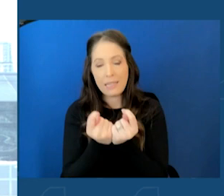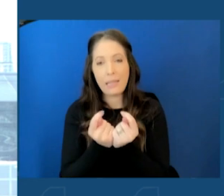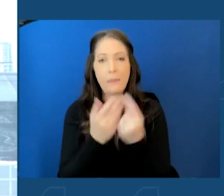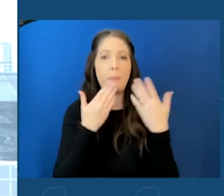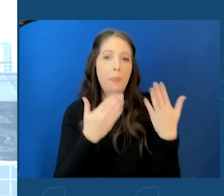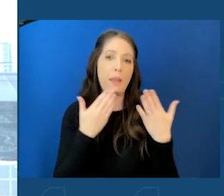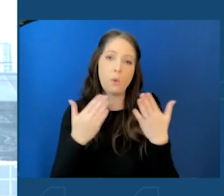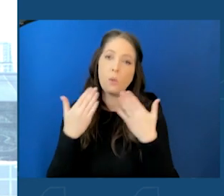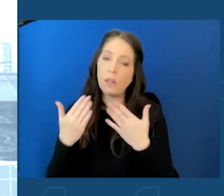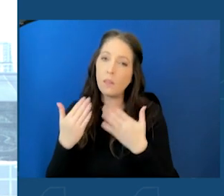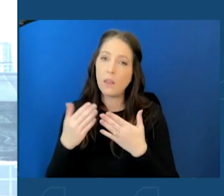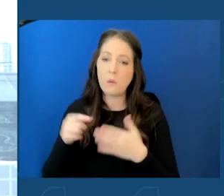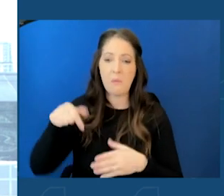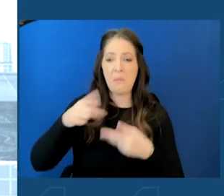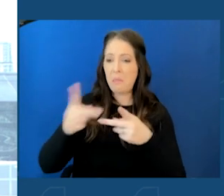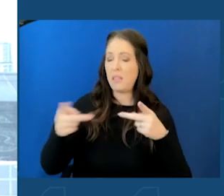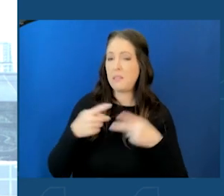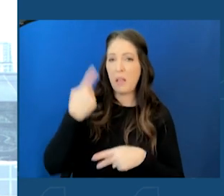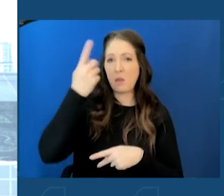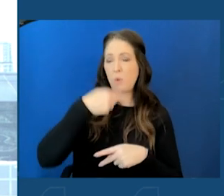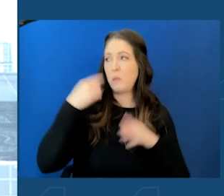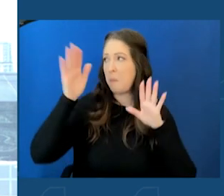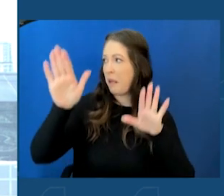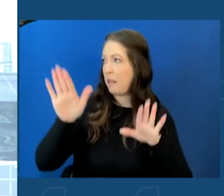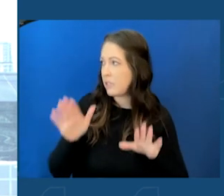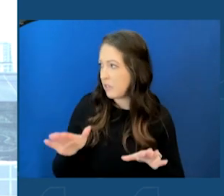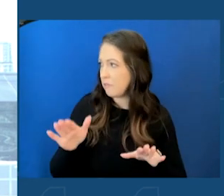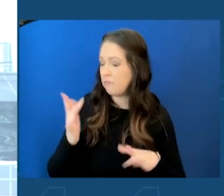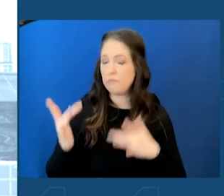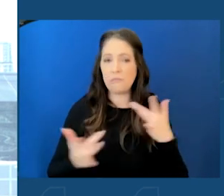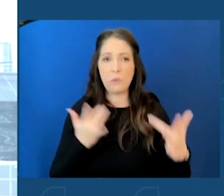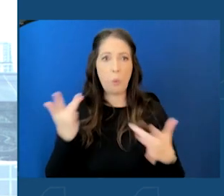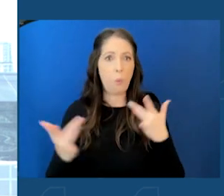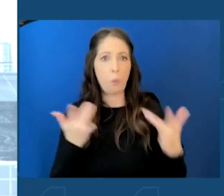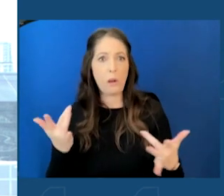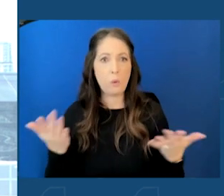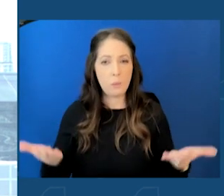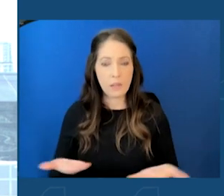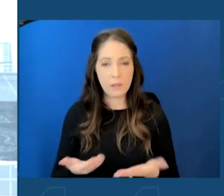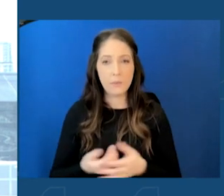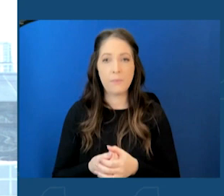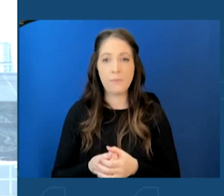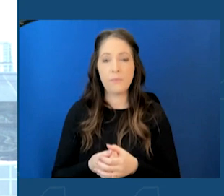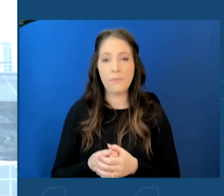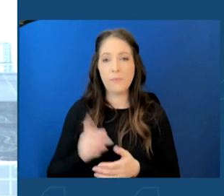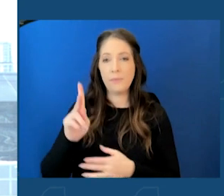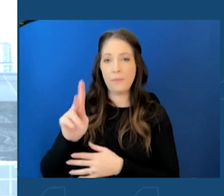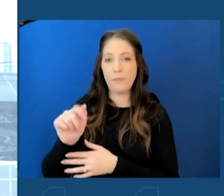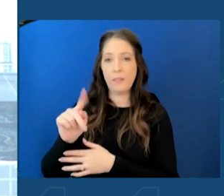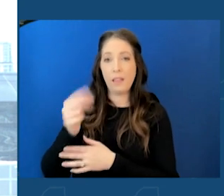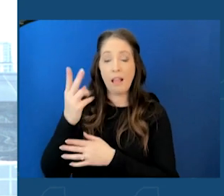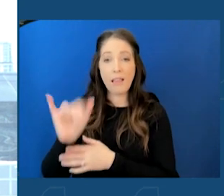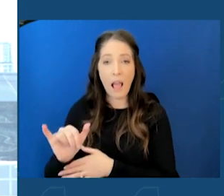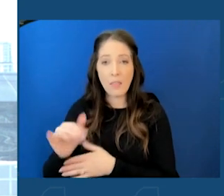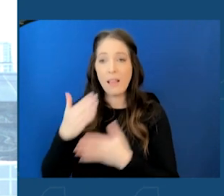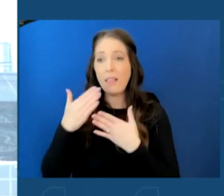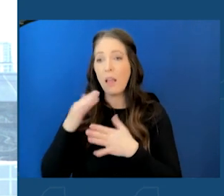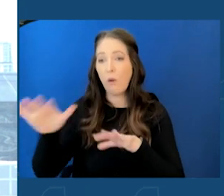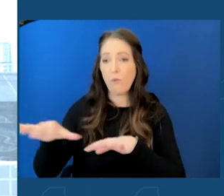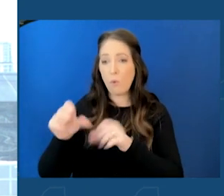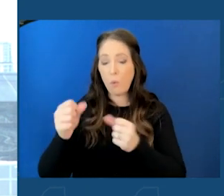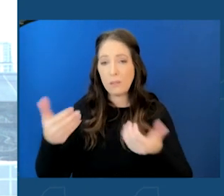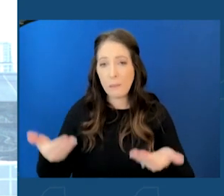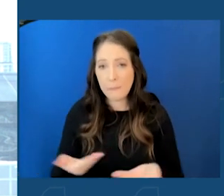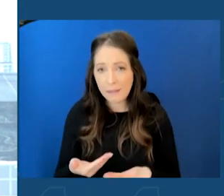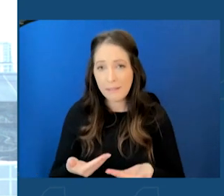The place looks great, thrilled to be here. And, Kathy, thank you so much for hosting me and everybody here, including